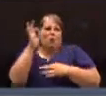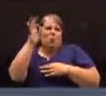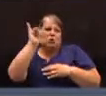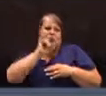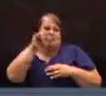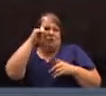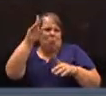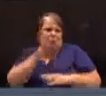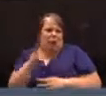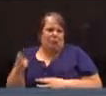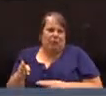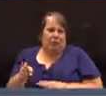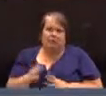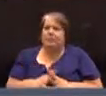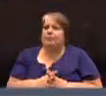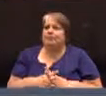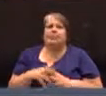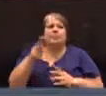Mr. Fallon?